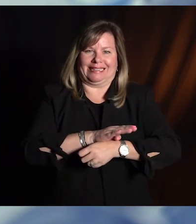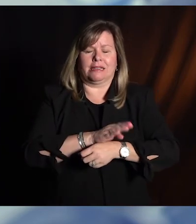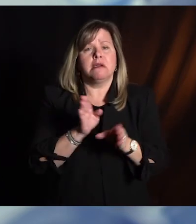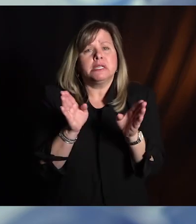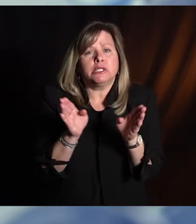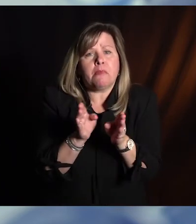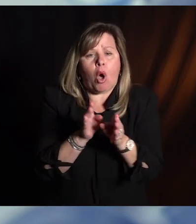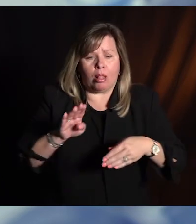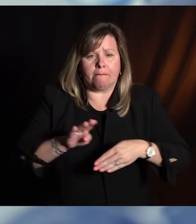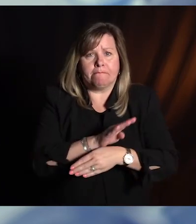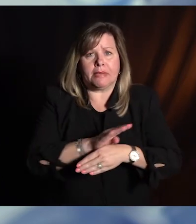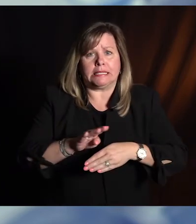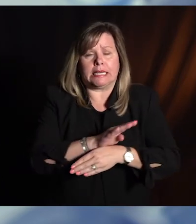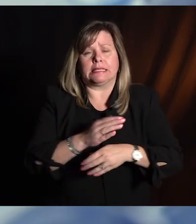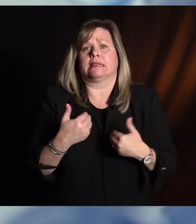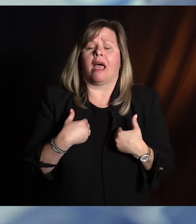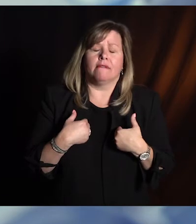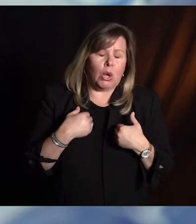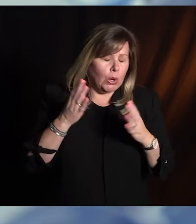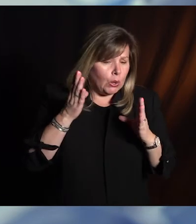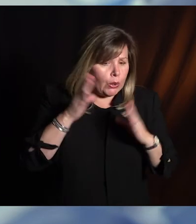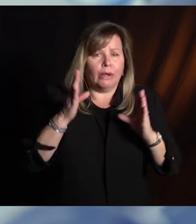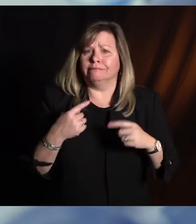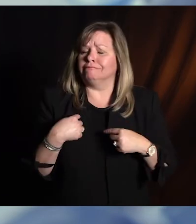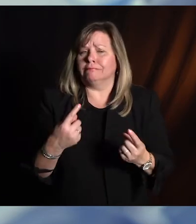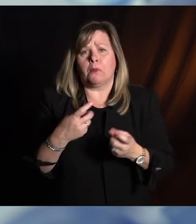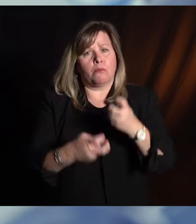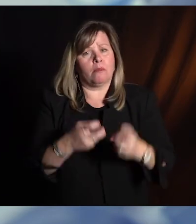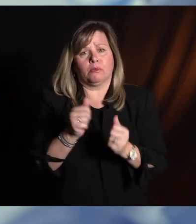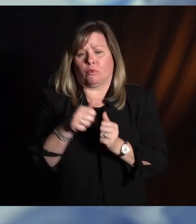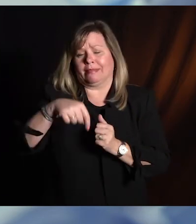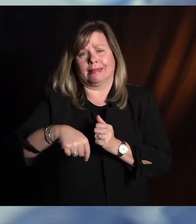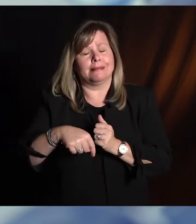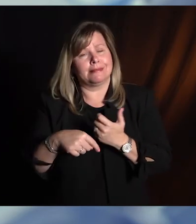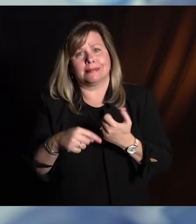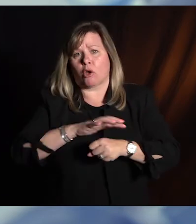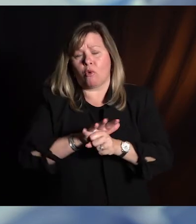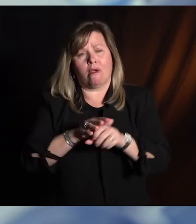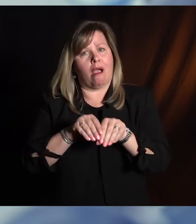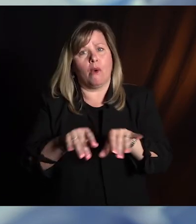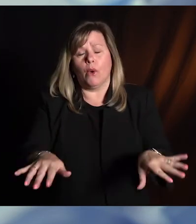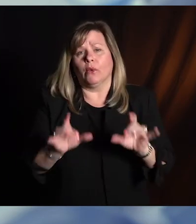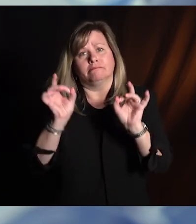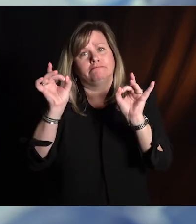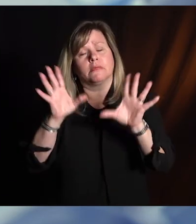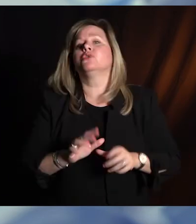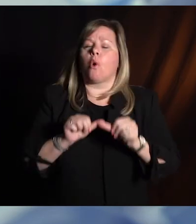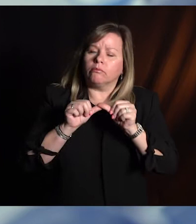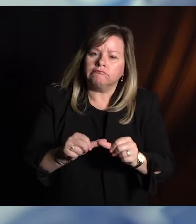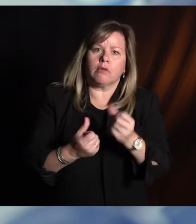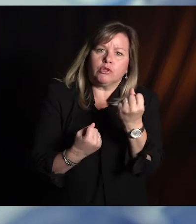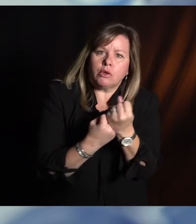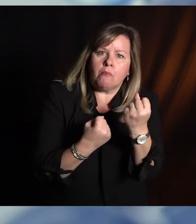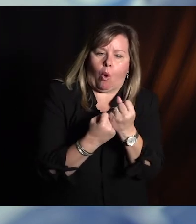small businesses, have absolutely been devastated over the course of the past year. Please do what you can to continue to support them.